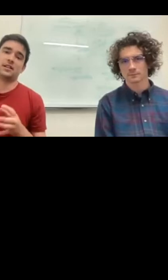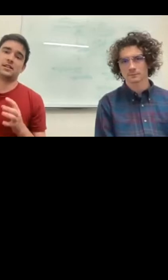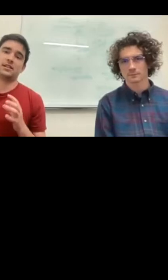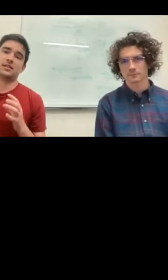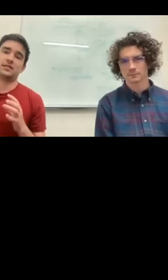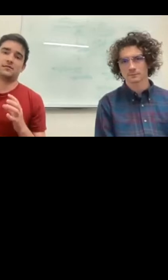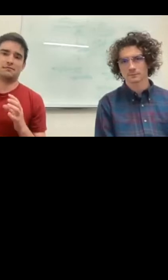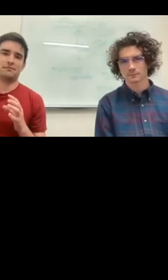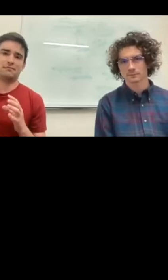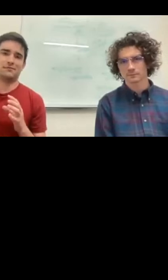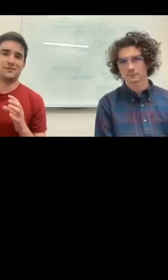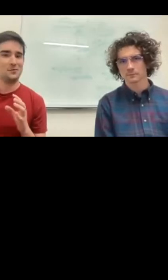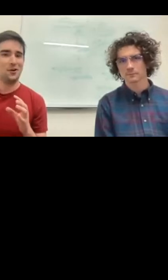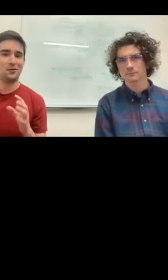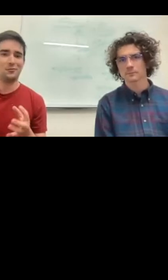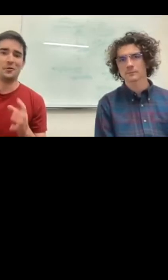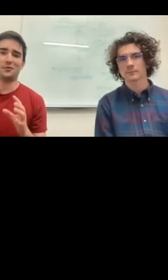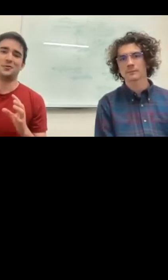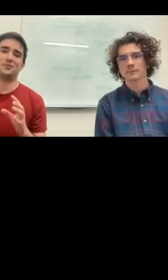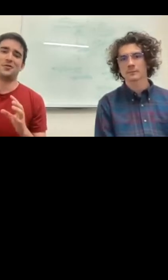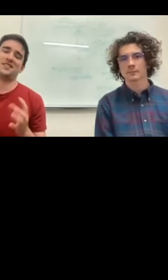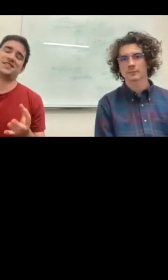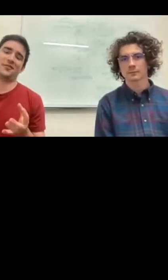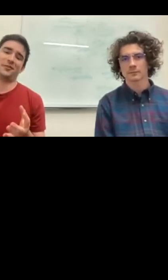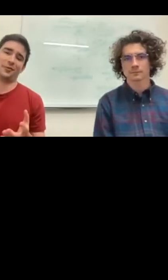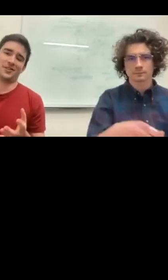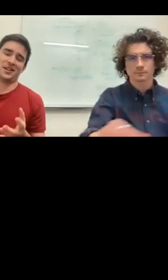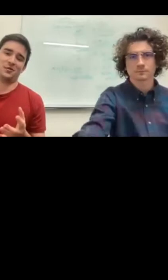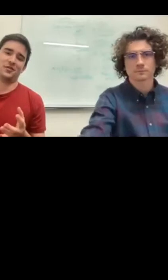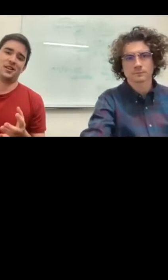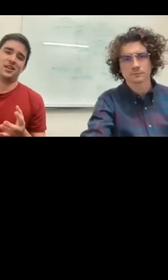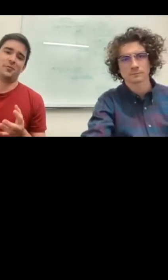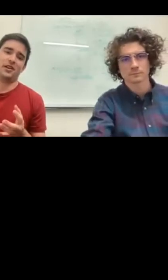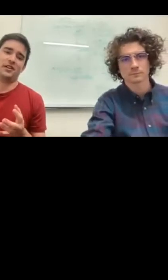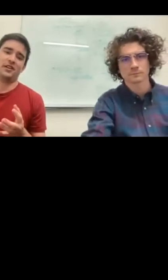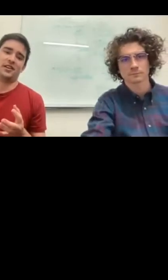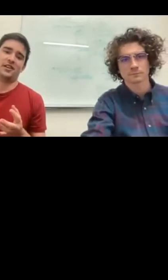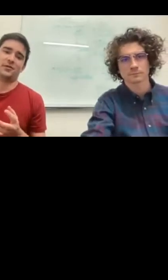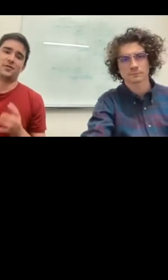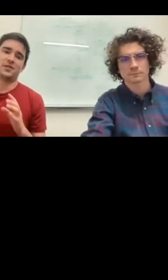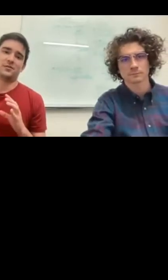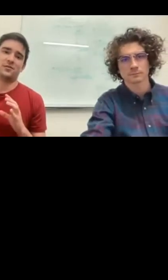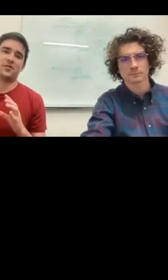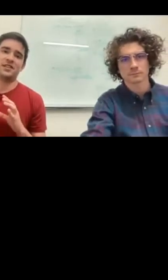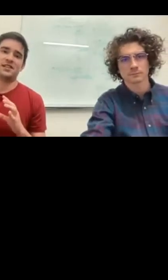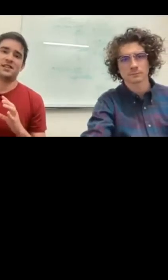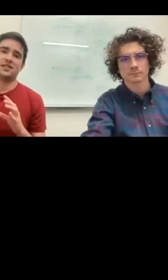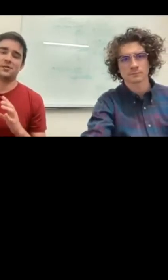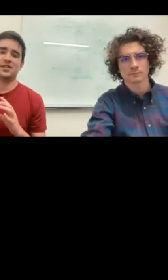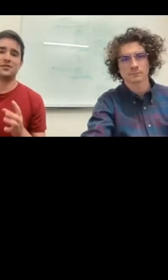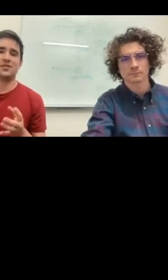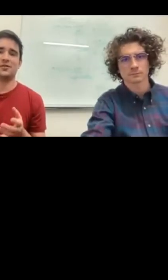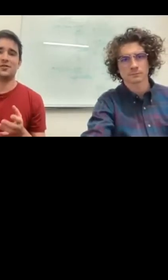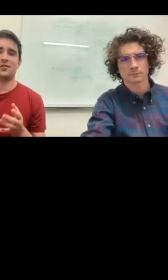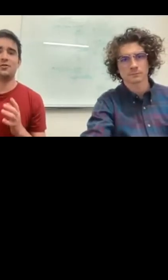small well-folded proteins that are thermostable. But of course proteins in and of